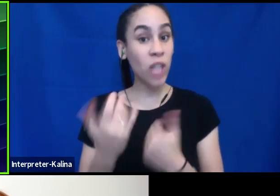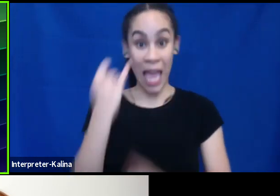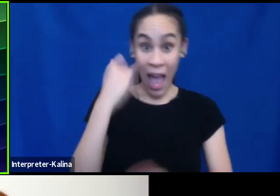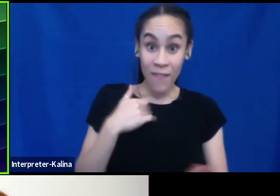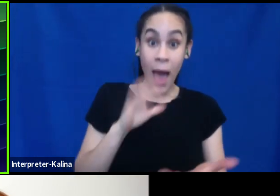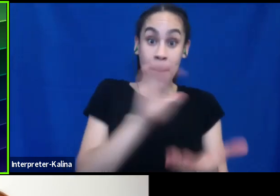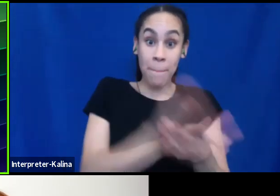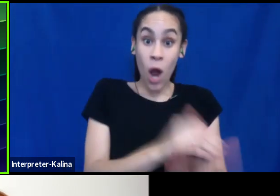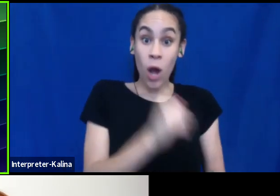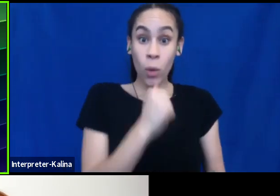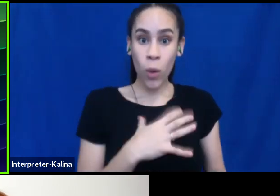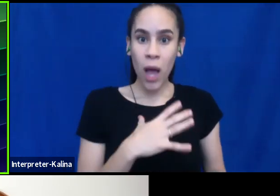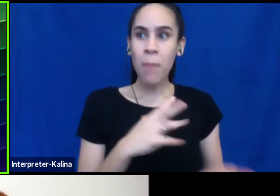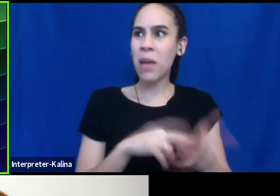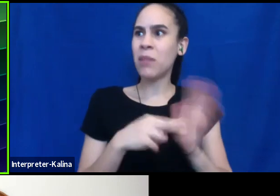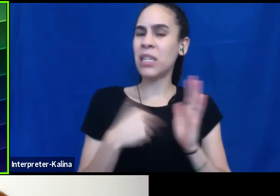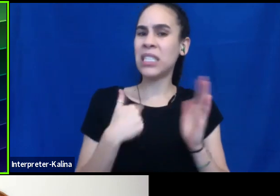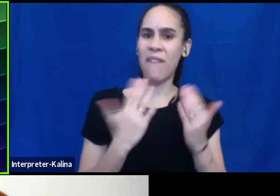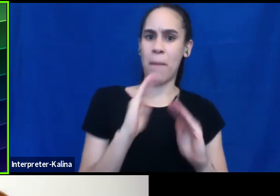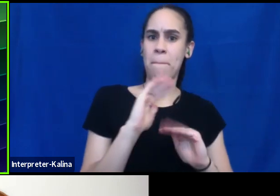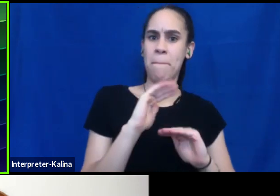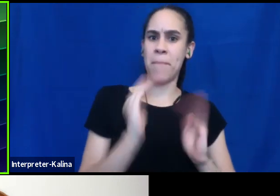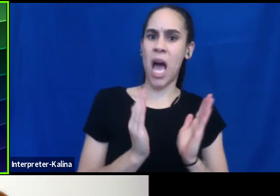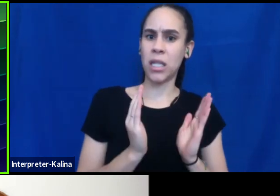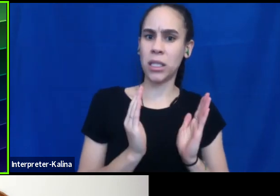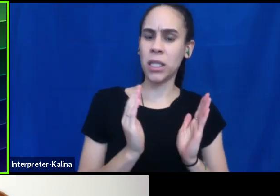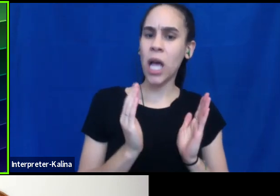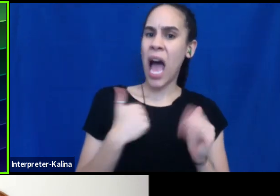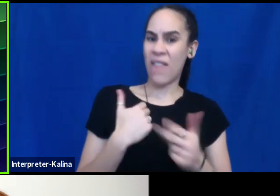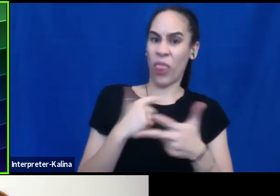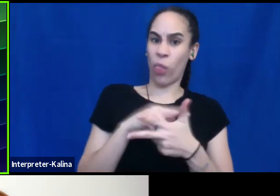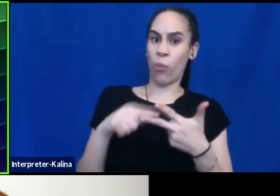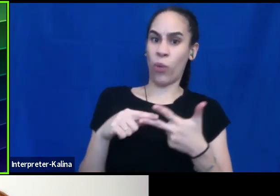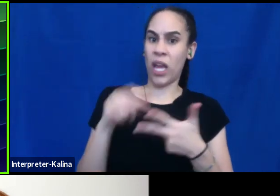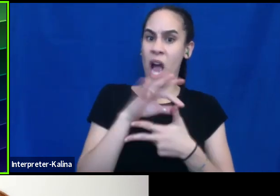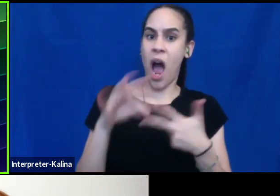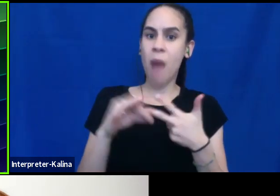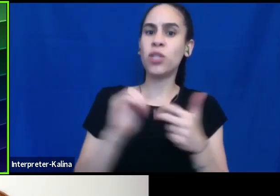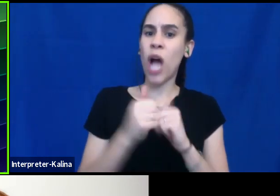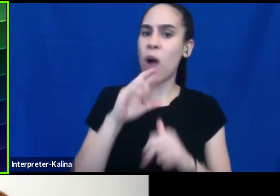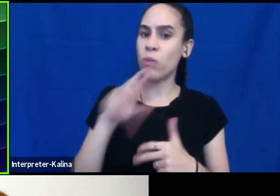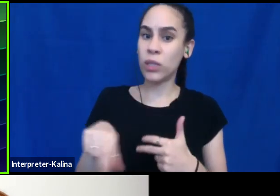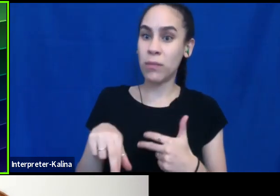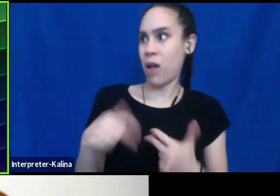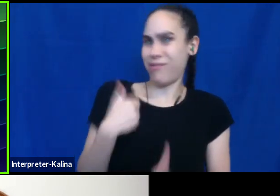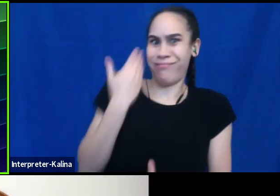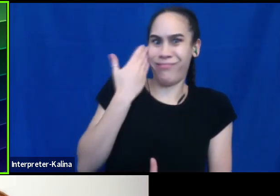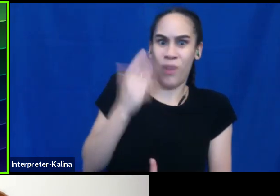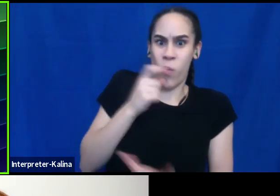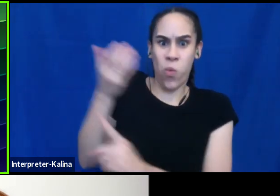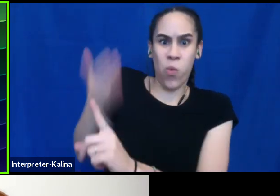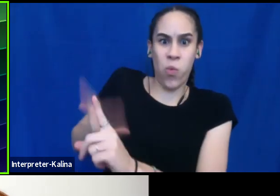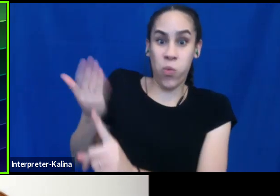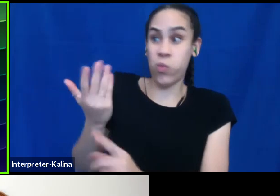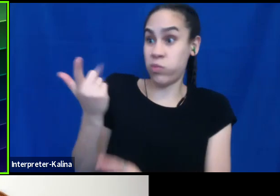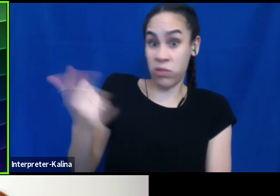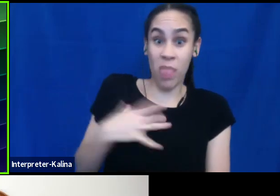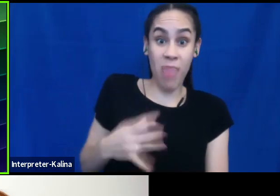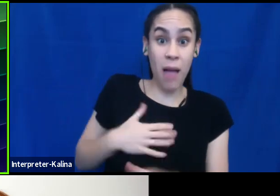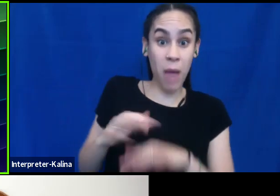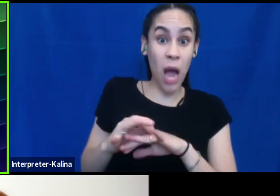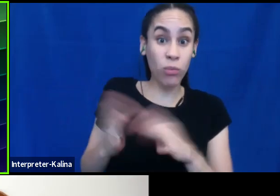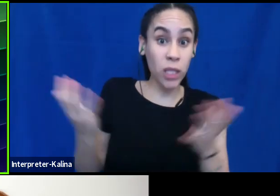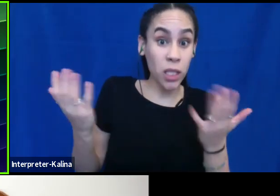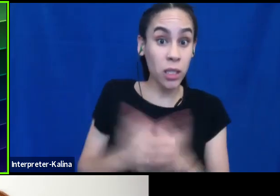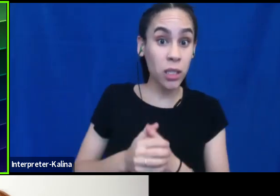boxed into a corner. I have three options of how to respond to this person who I may not even know, right. Who just liked my ring. Um, so